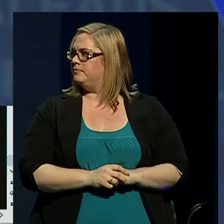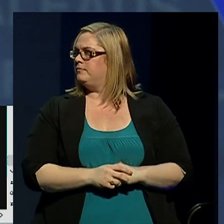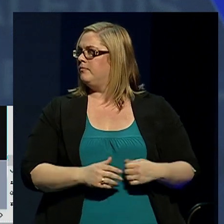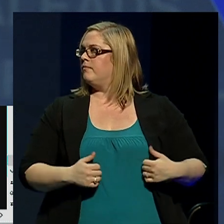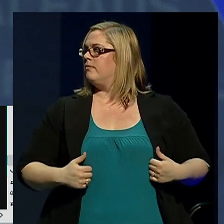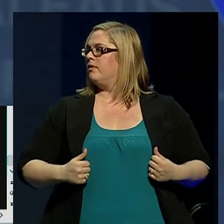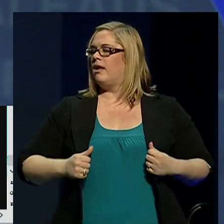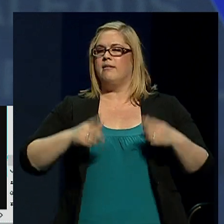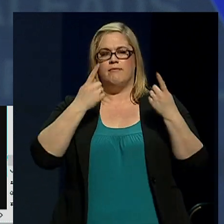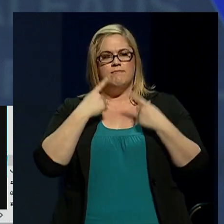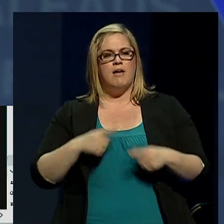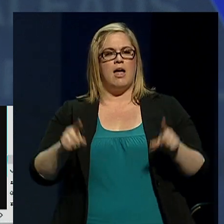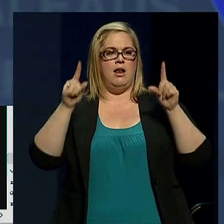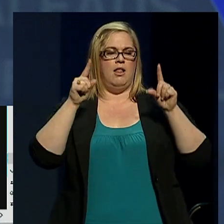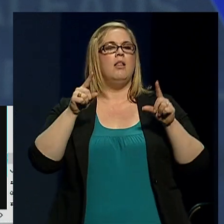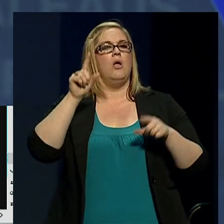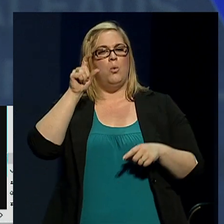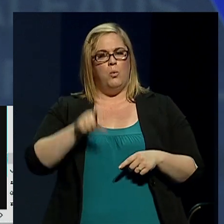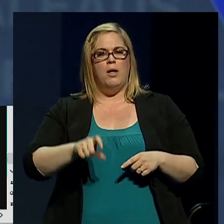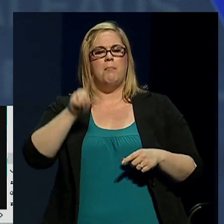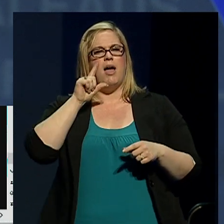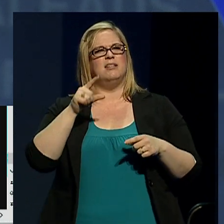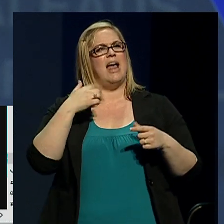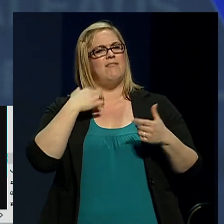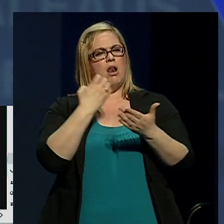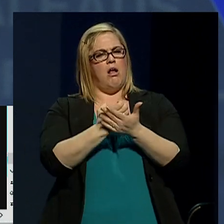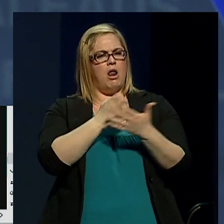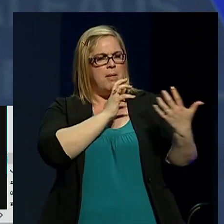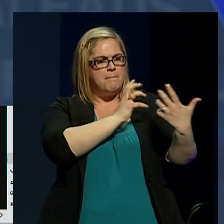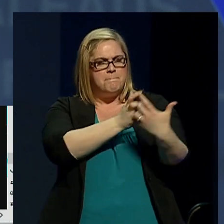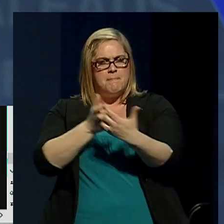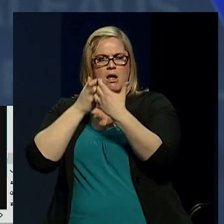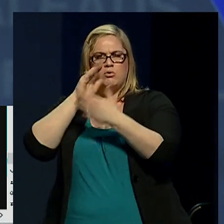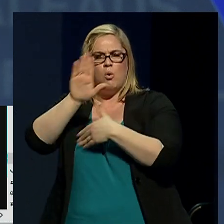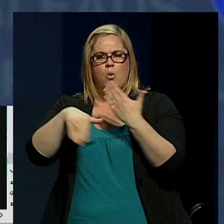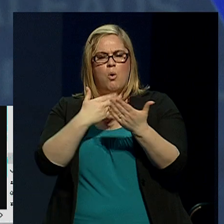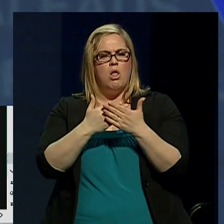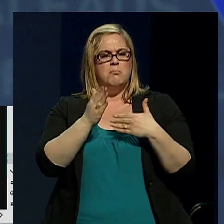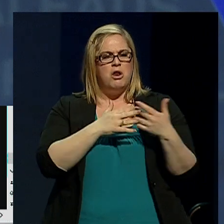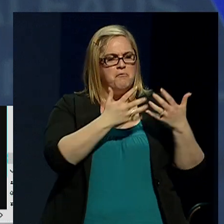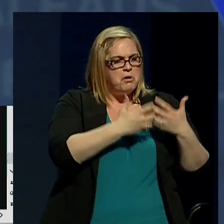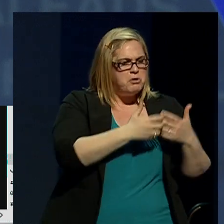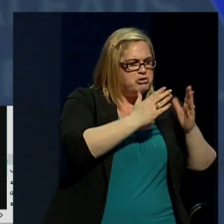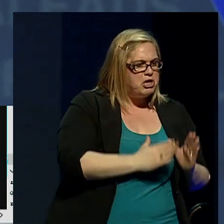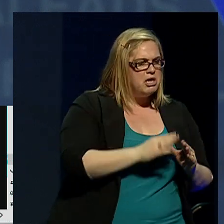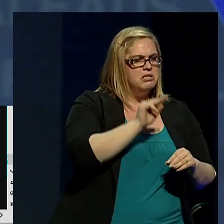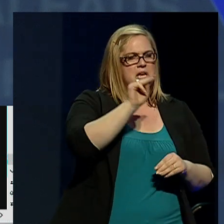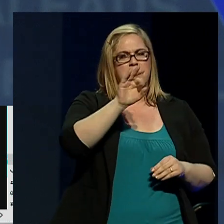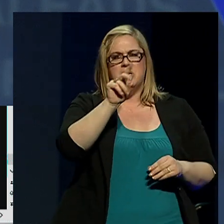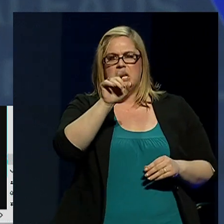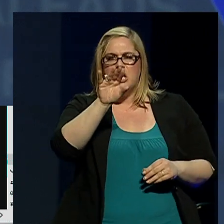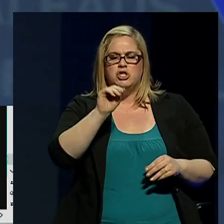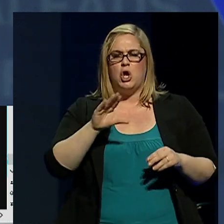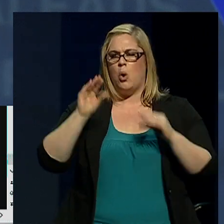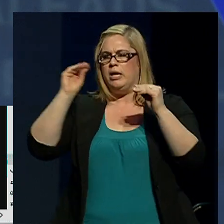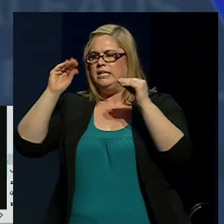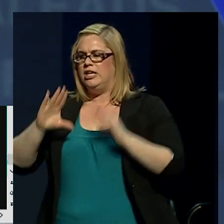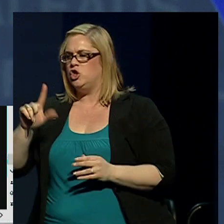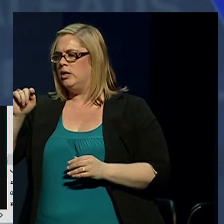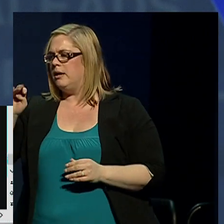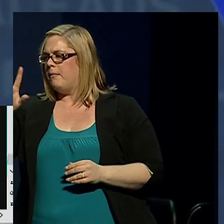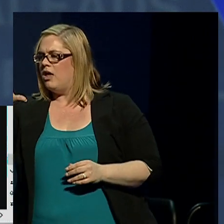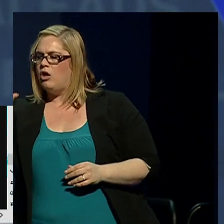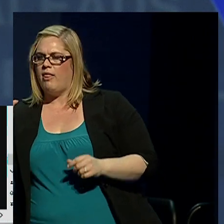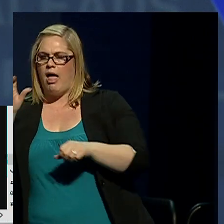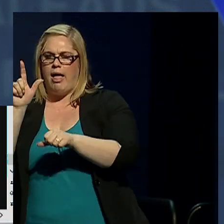Finally, we must build an economy that works for everyone. Whether you are a machinist in Modesto, a teacher in Temecula, a